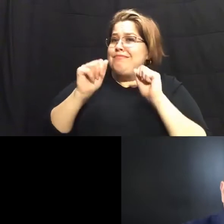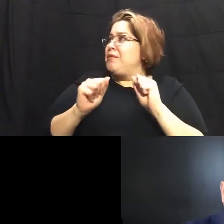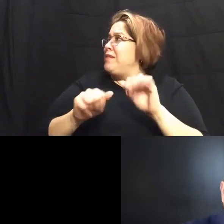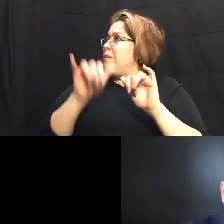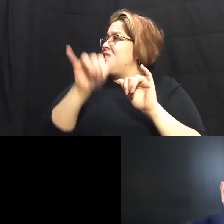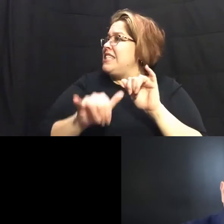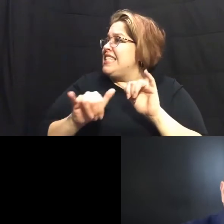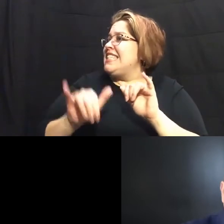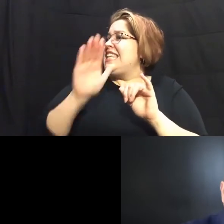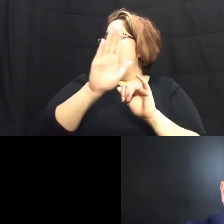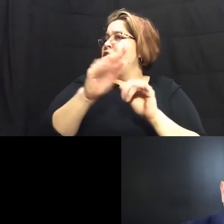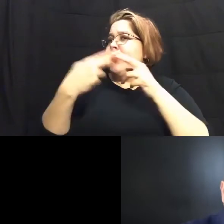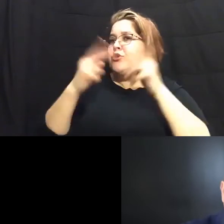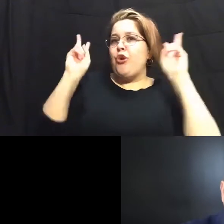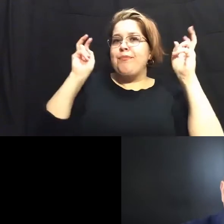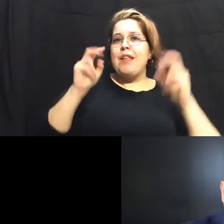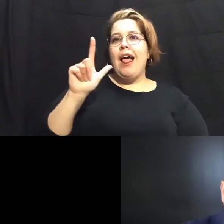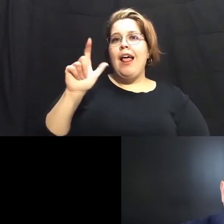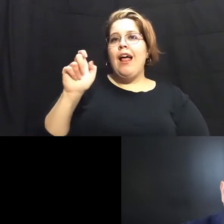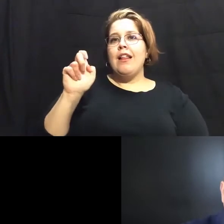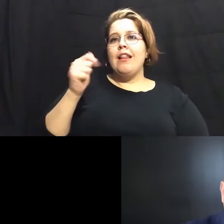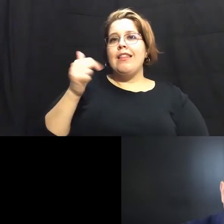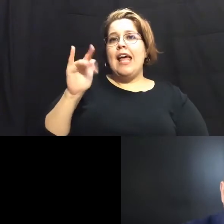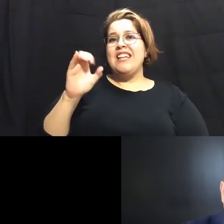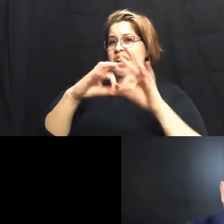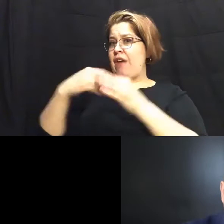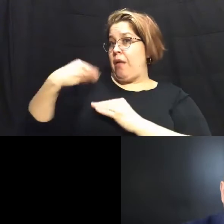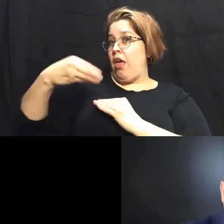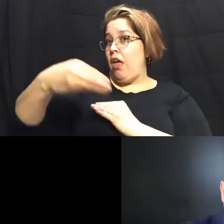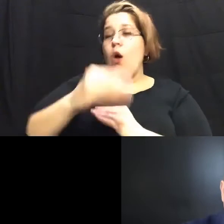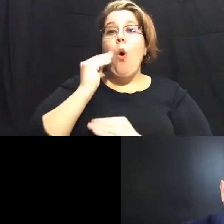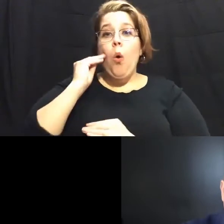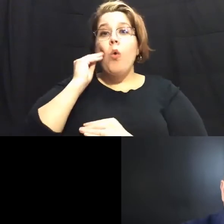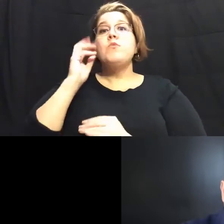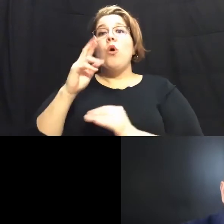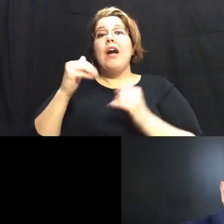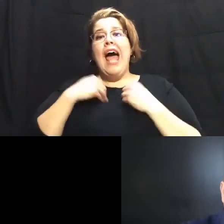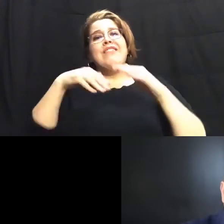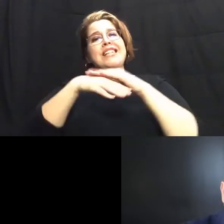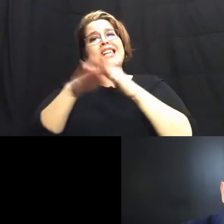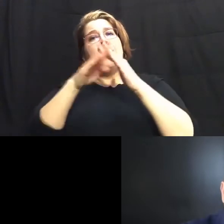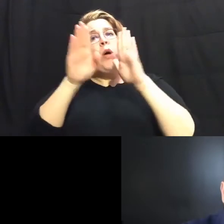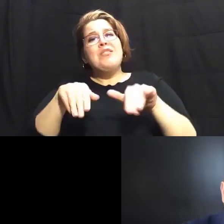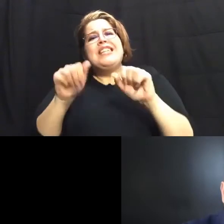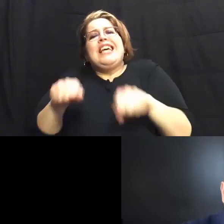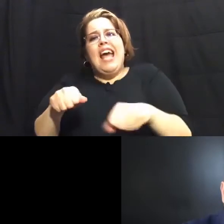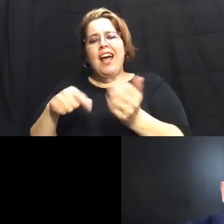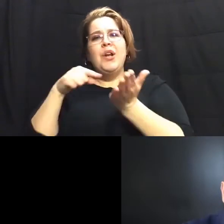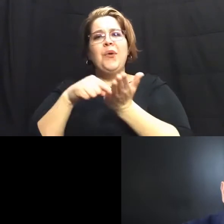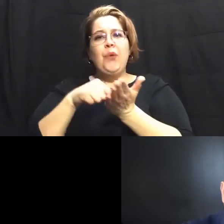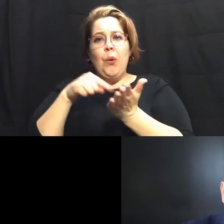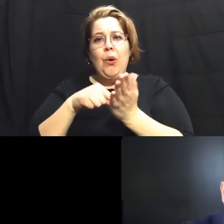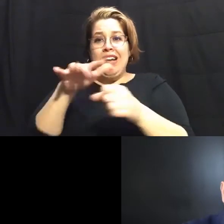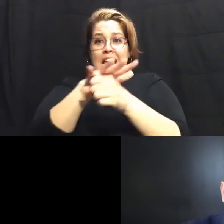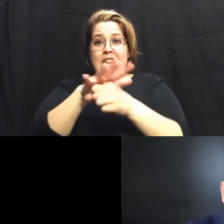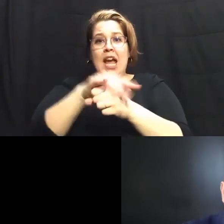their like as you call them legacy homes or get accessible housing that's affordable in the areas